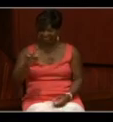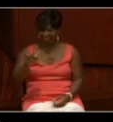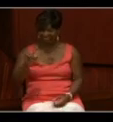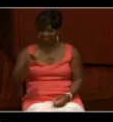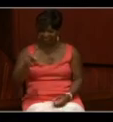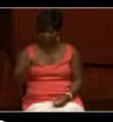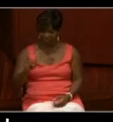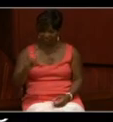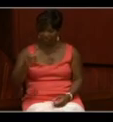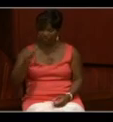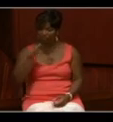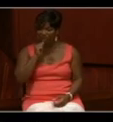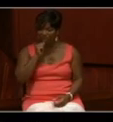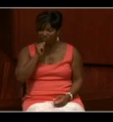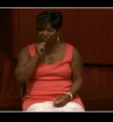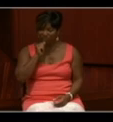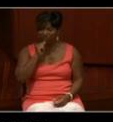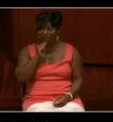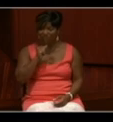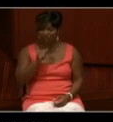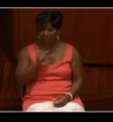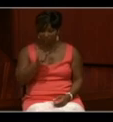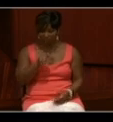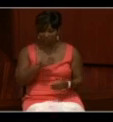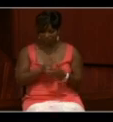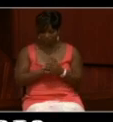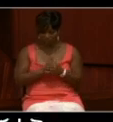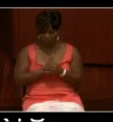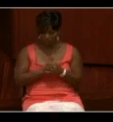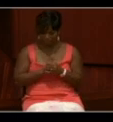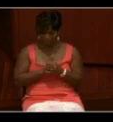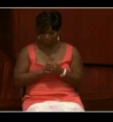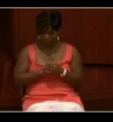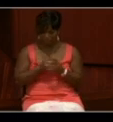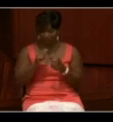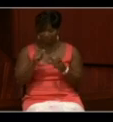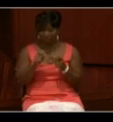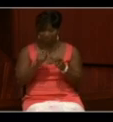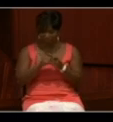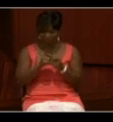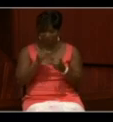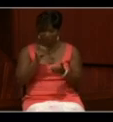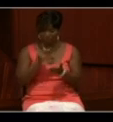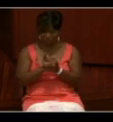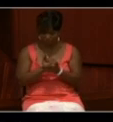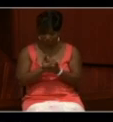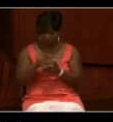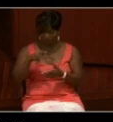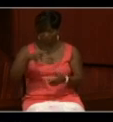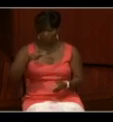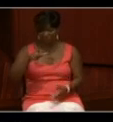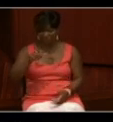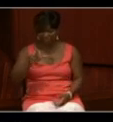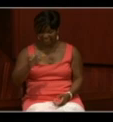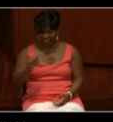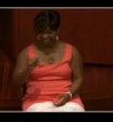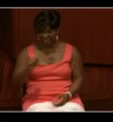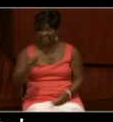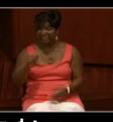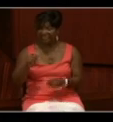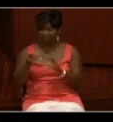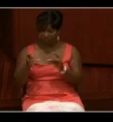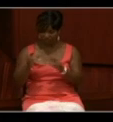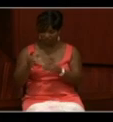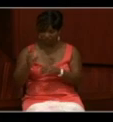USMC. Offense. Away without leave. Specifications approved by plea and sentence to lose 70 cents per